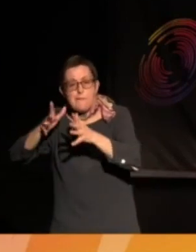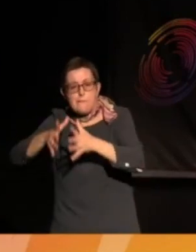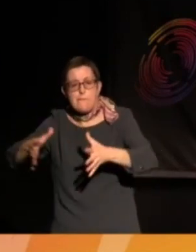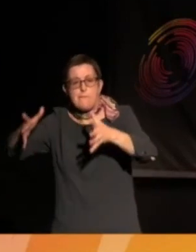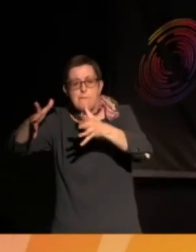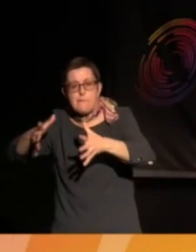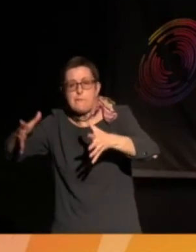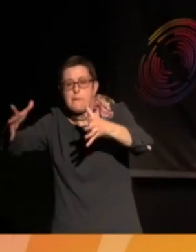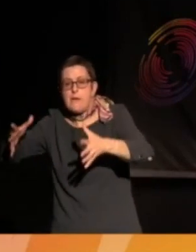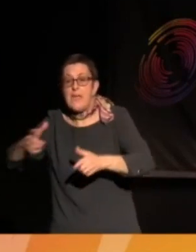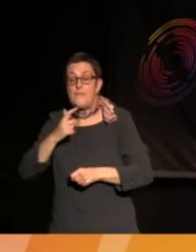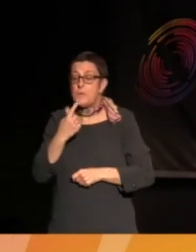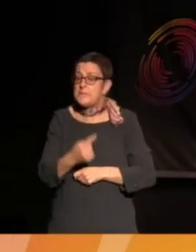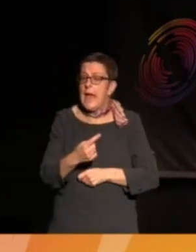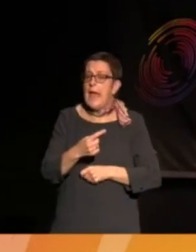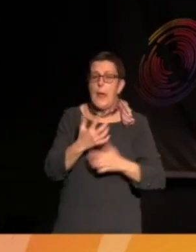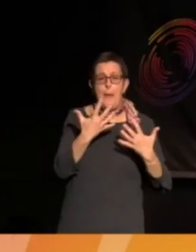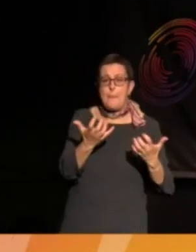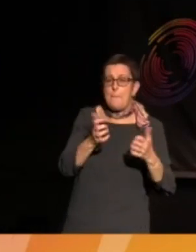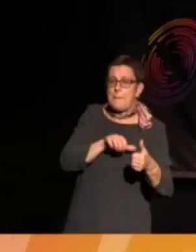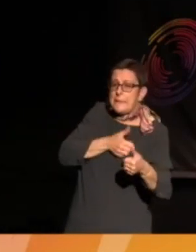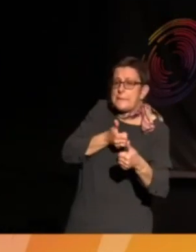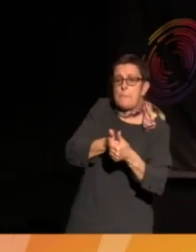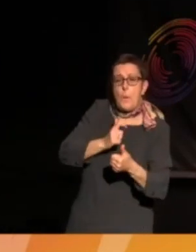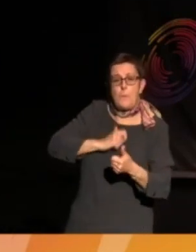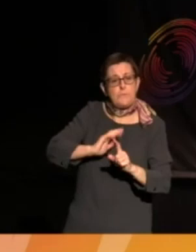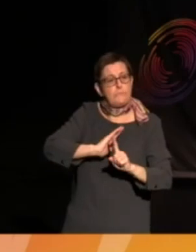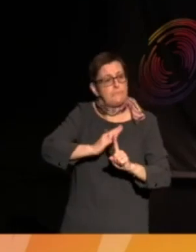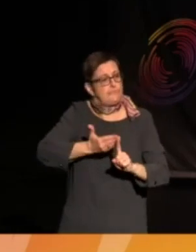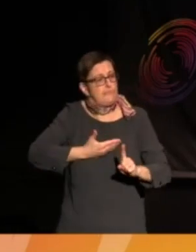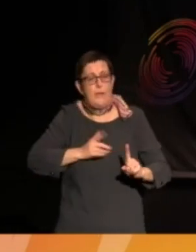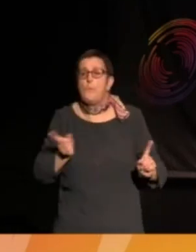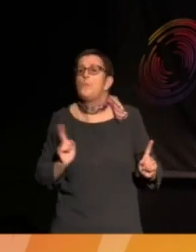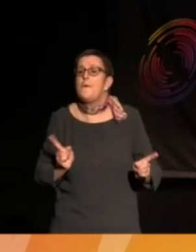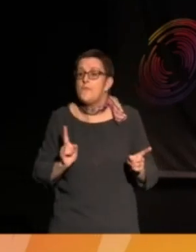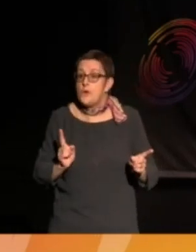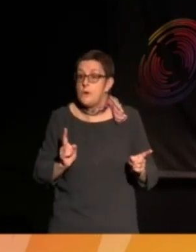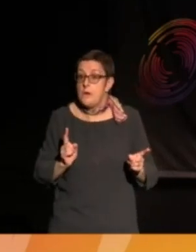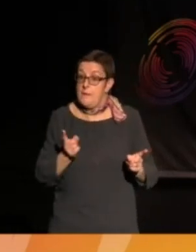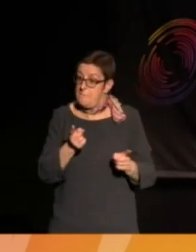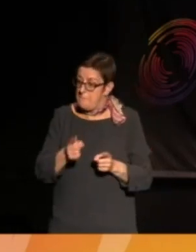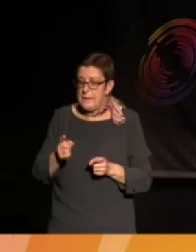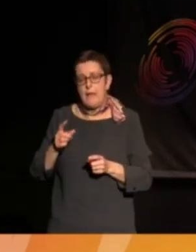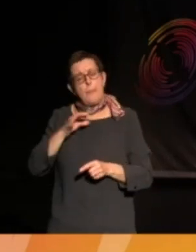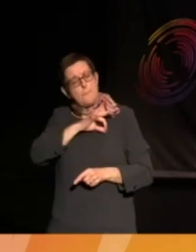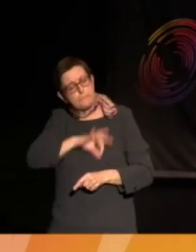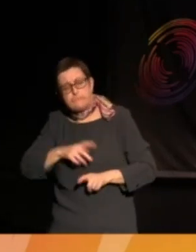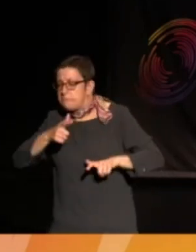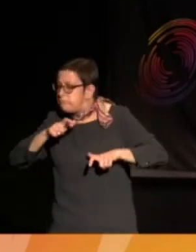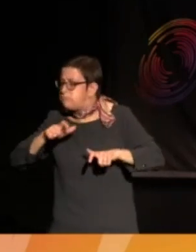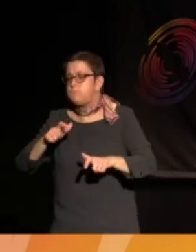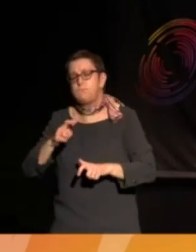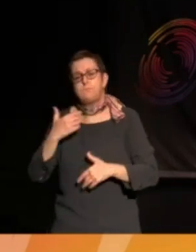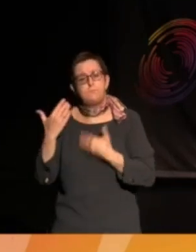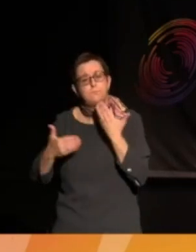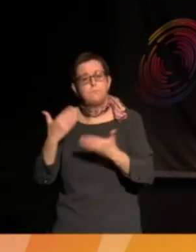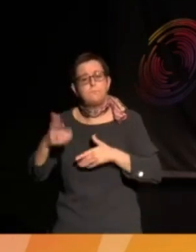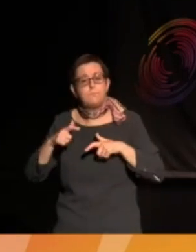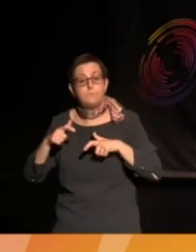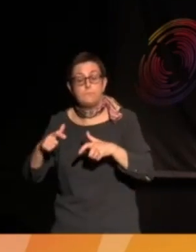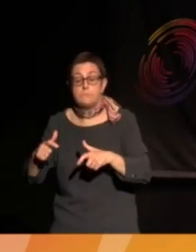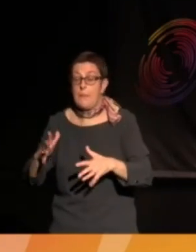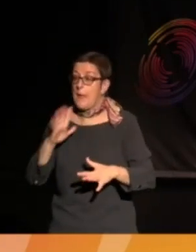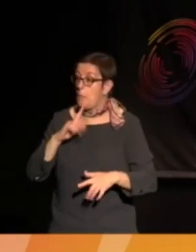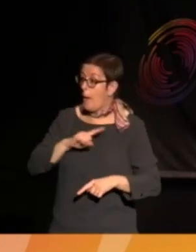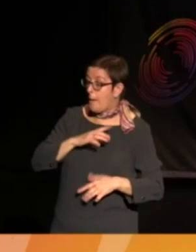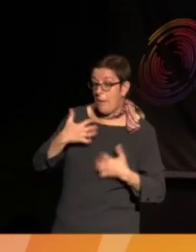for human rights. So it's why this conference is so important. why we're absolutely just thrilled that Kerry came to us in the